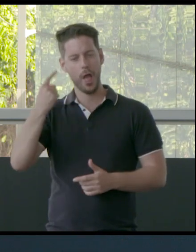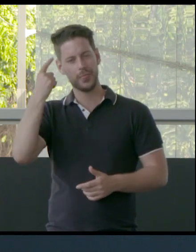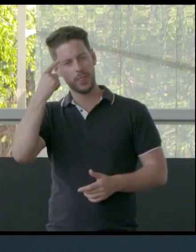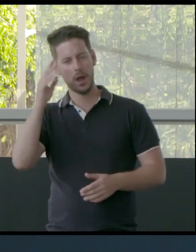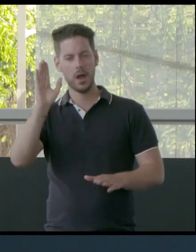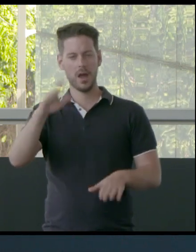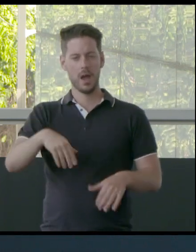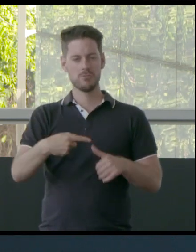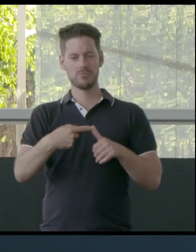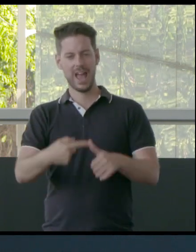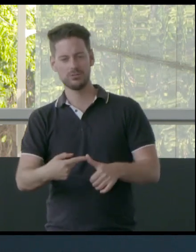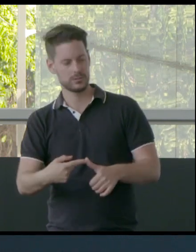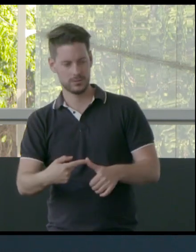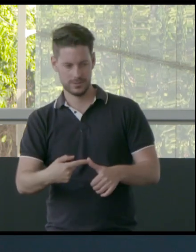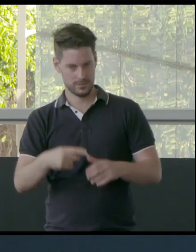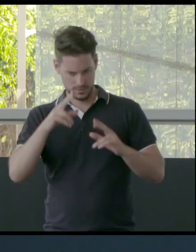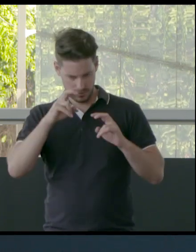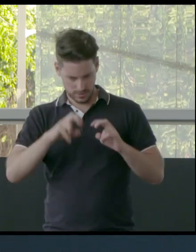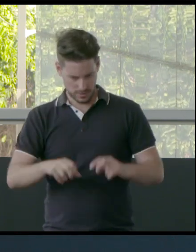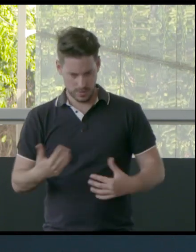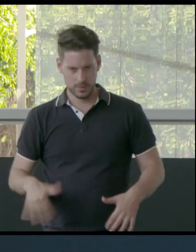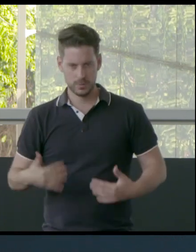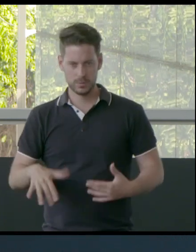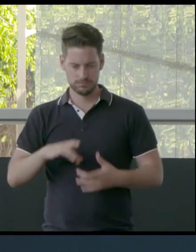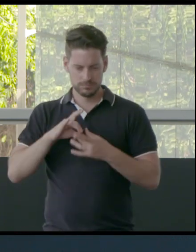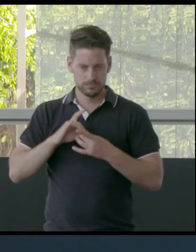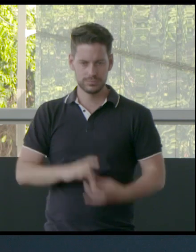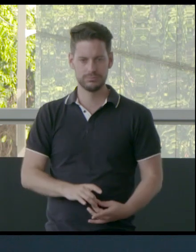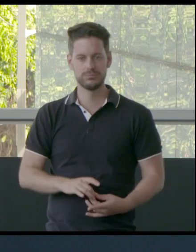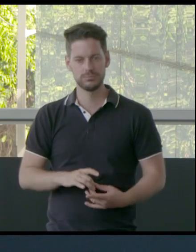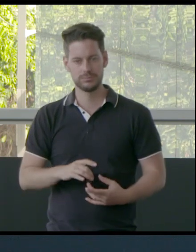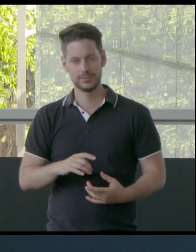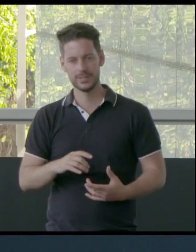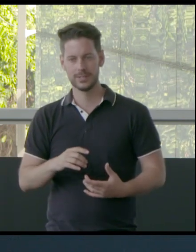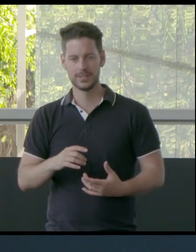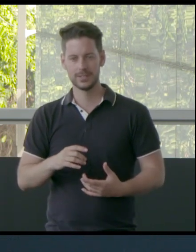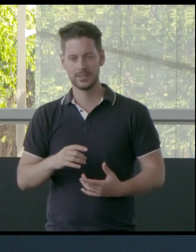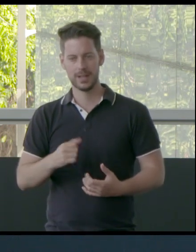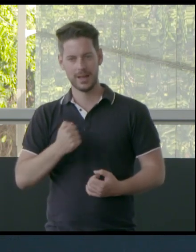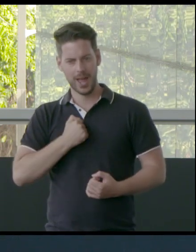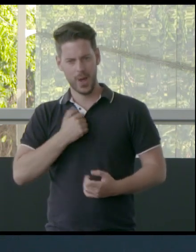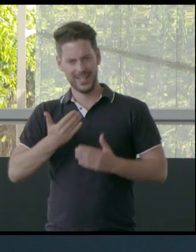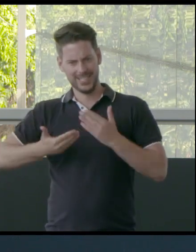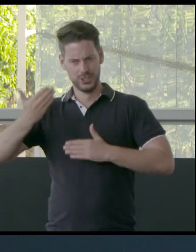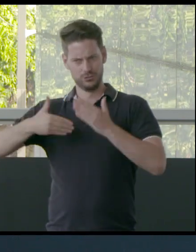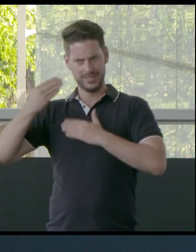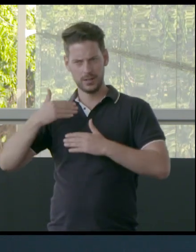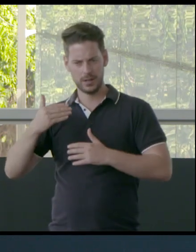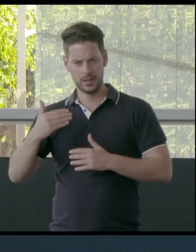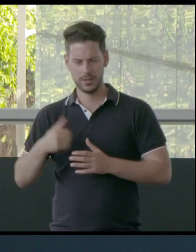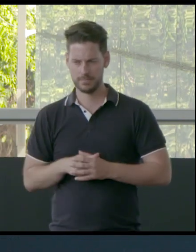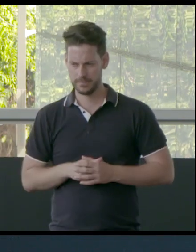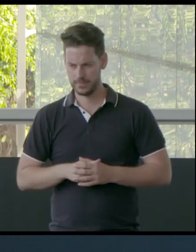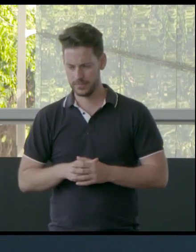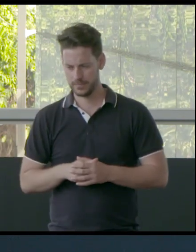simple reaction has actually taught me so much and connected me so much to our history. And actually,